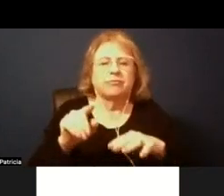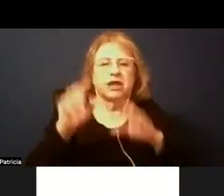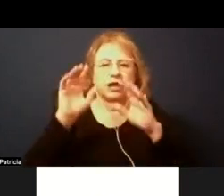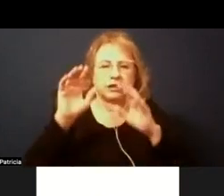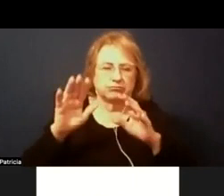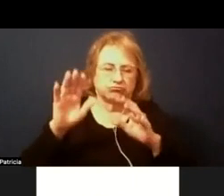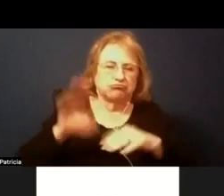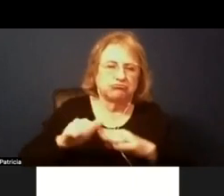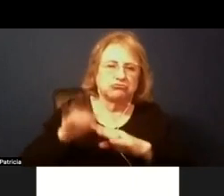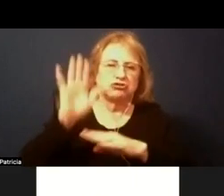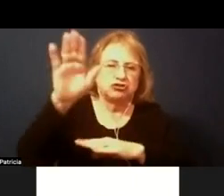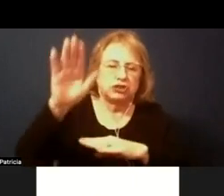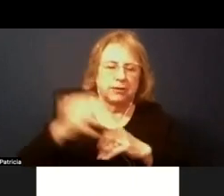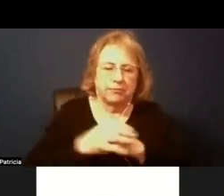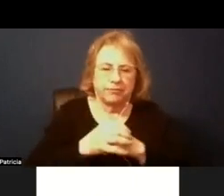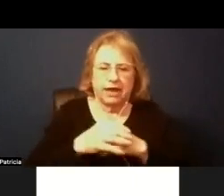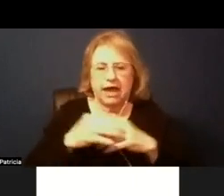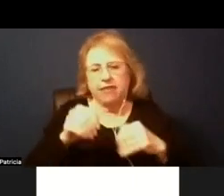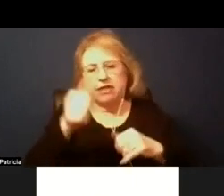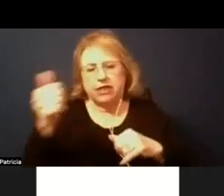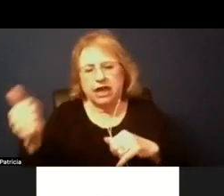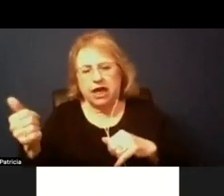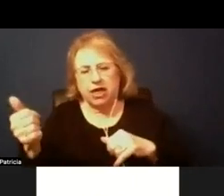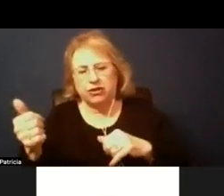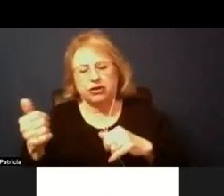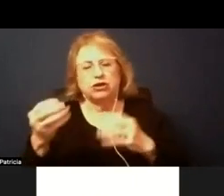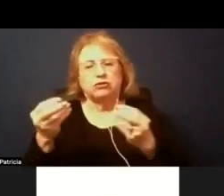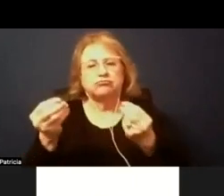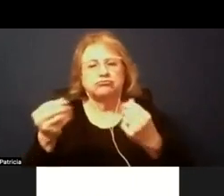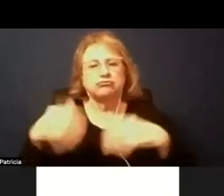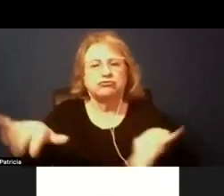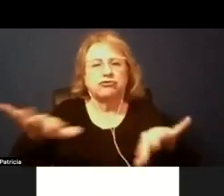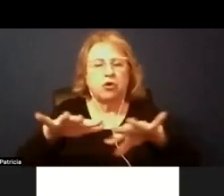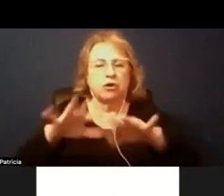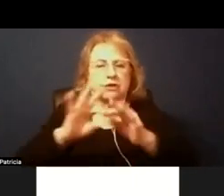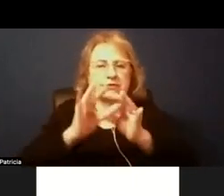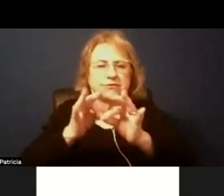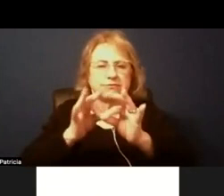gym floor is um corrected sooner rather than later so but um thank you